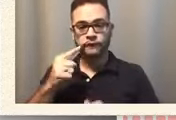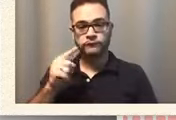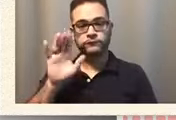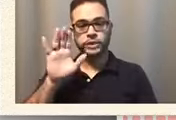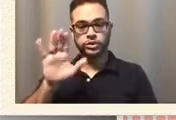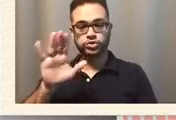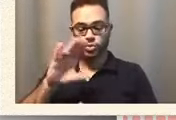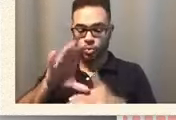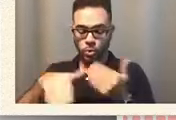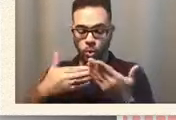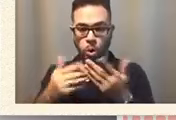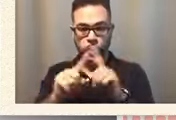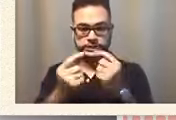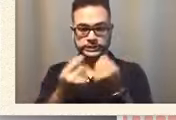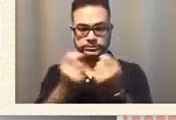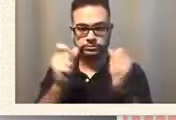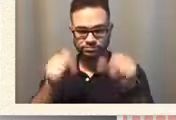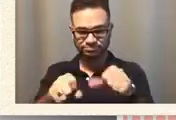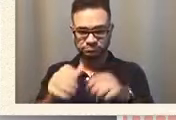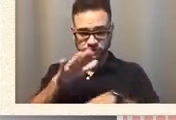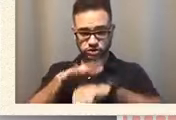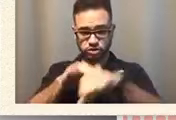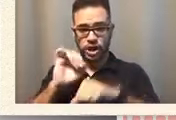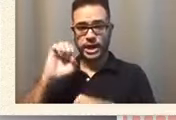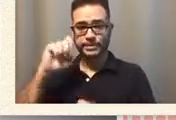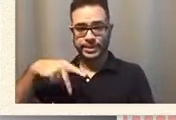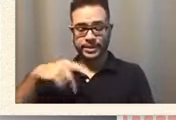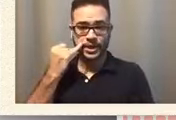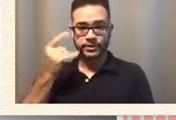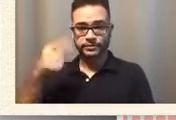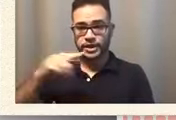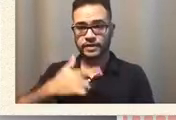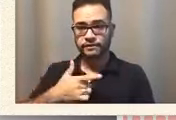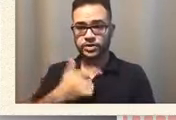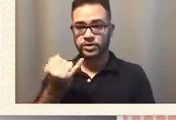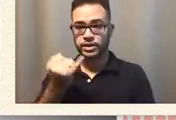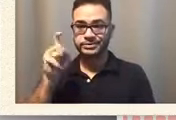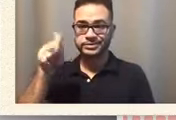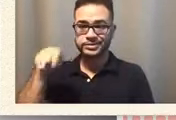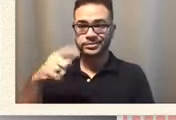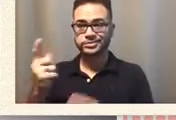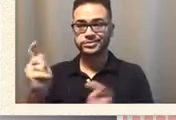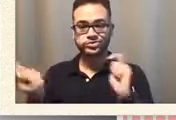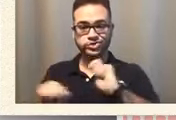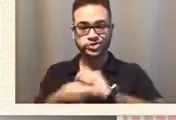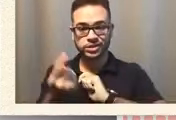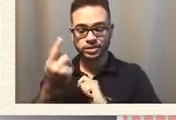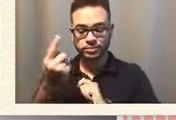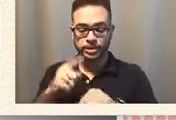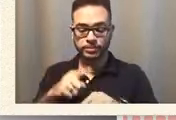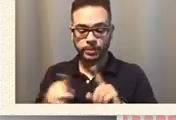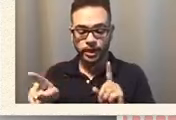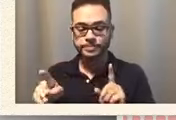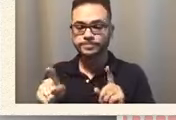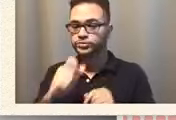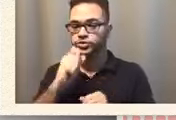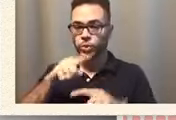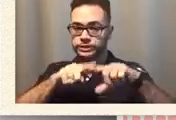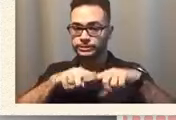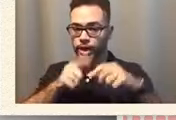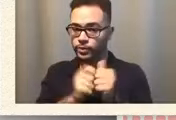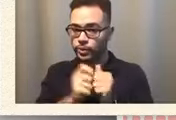call an iep if they feel like there is something going on that they need to call make a change however don't depend on them you have to be